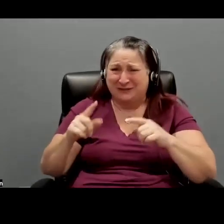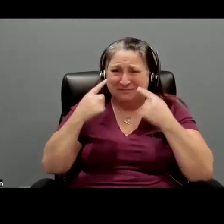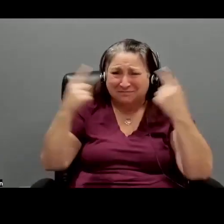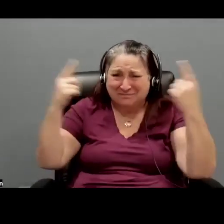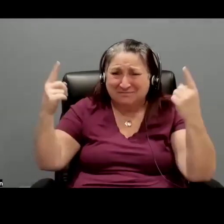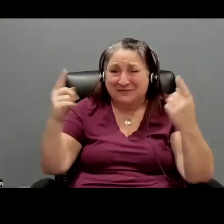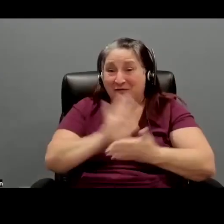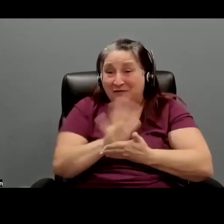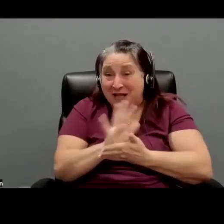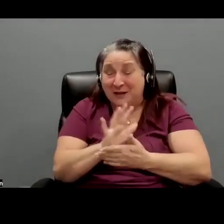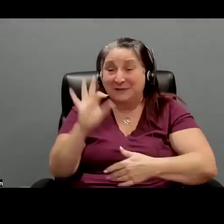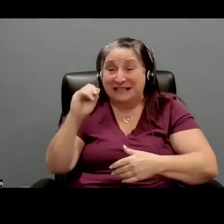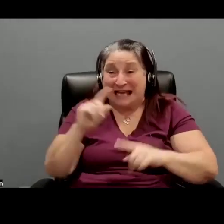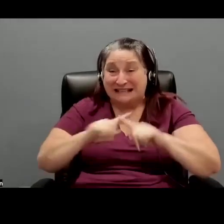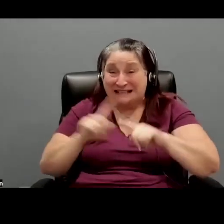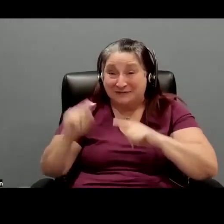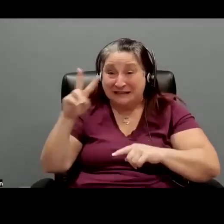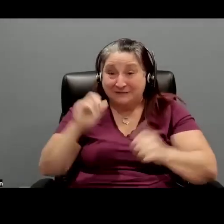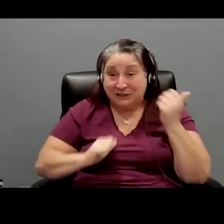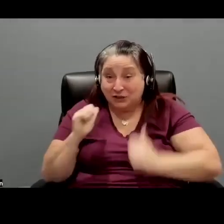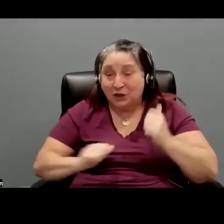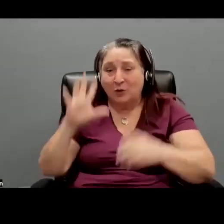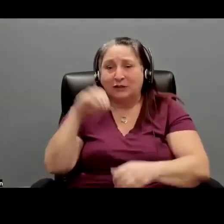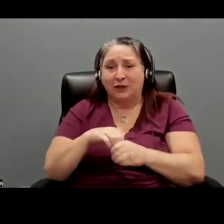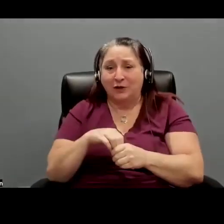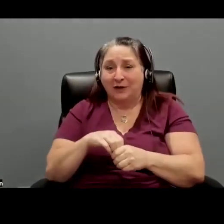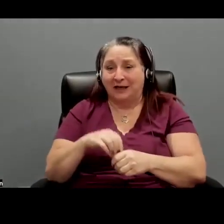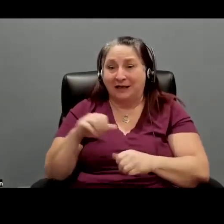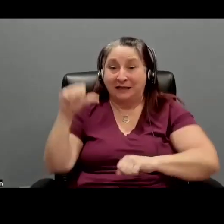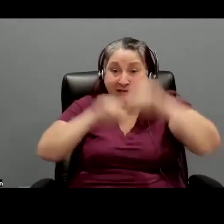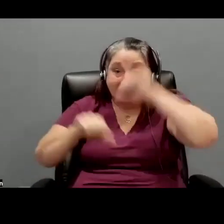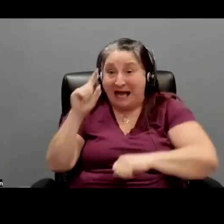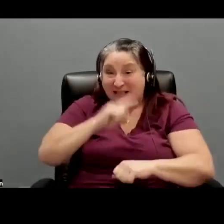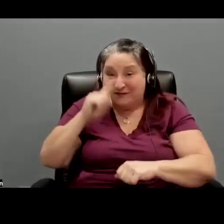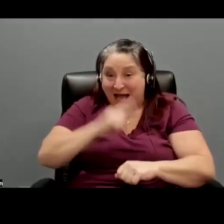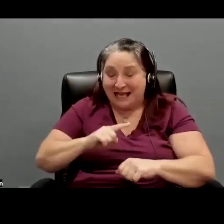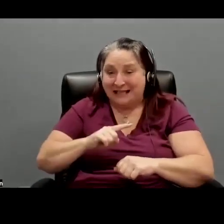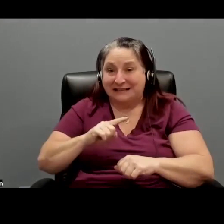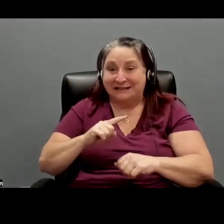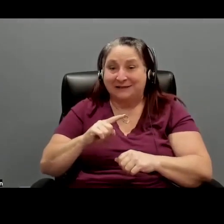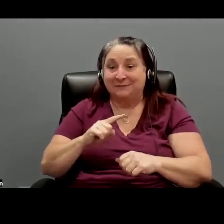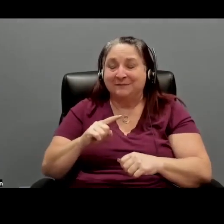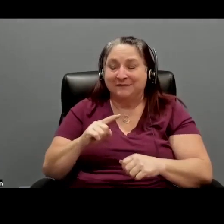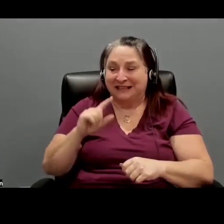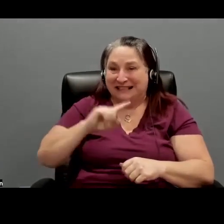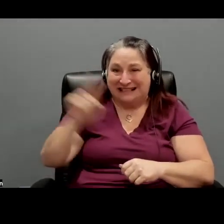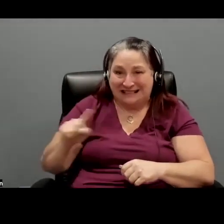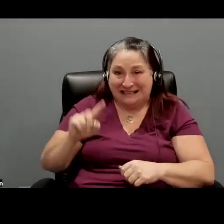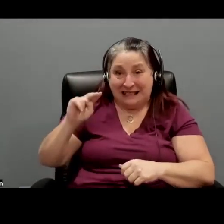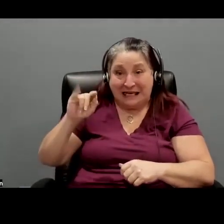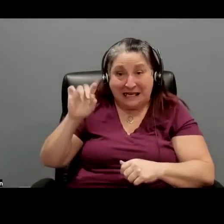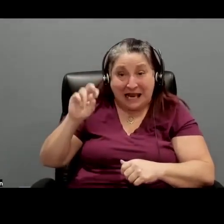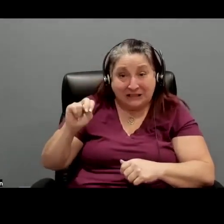90 episodes of television, including a sci-fi series, Z Nation. And we also have